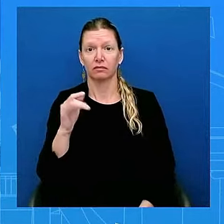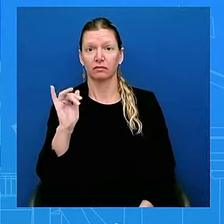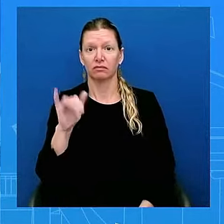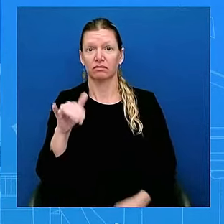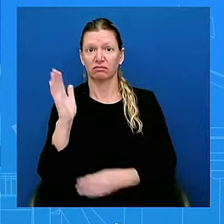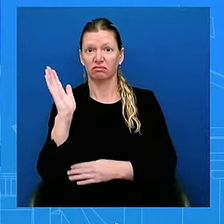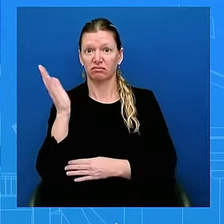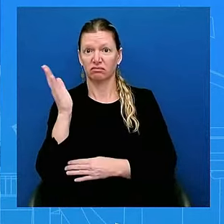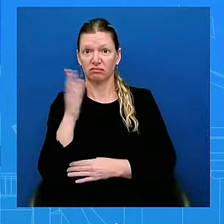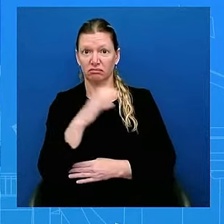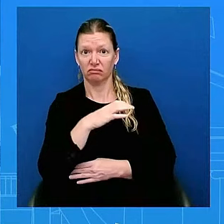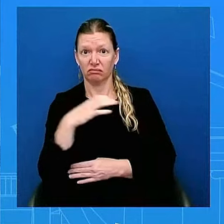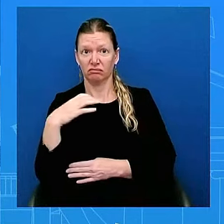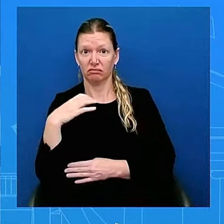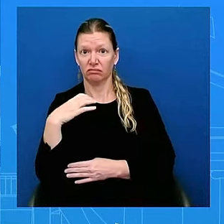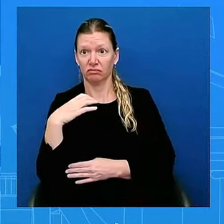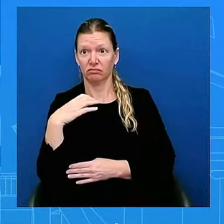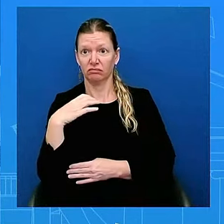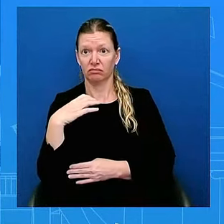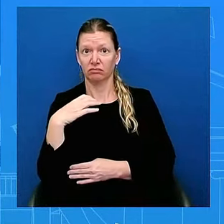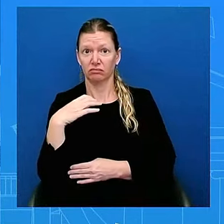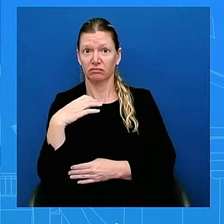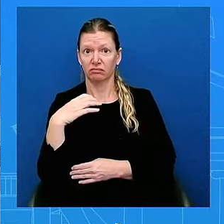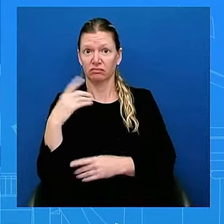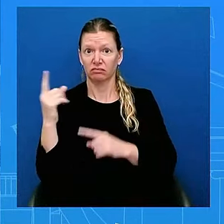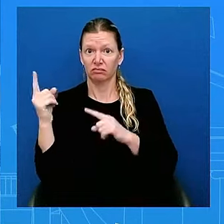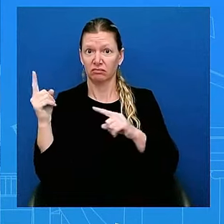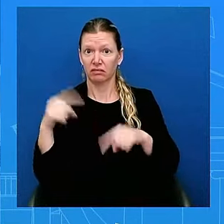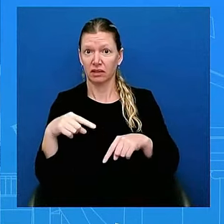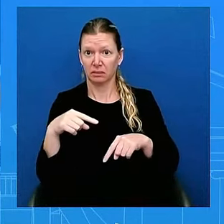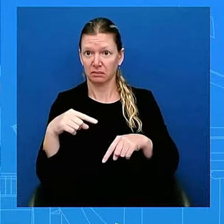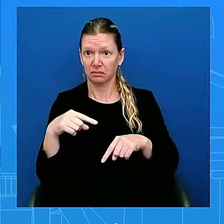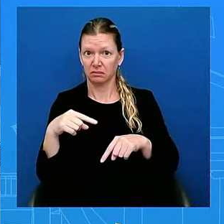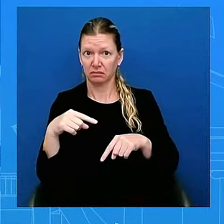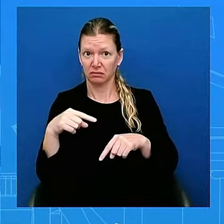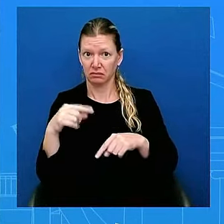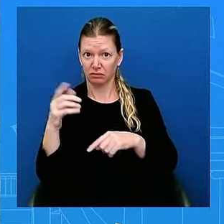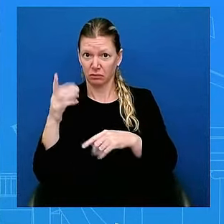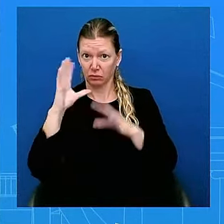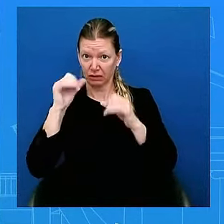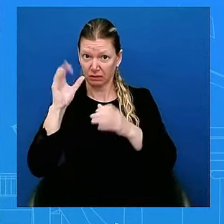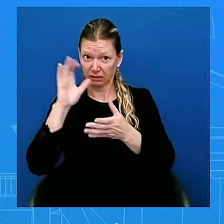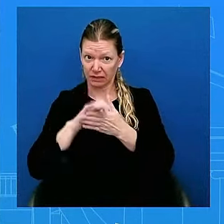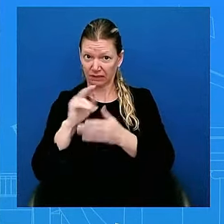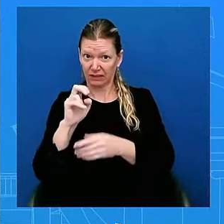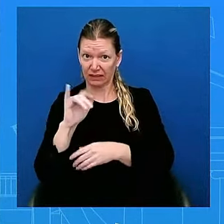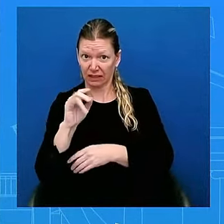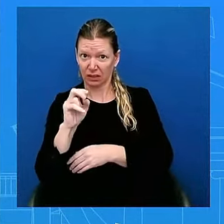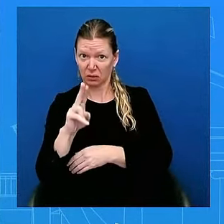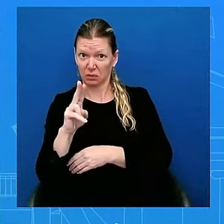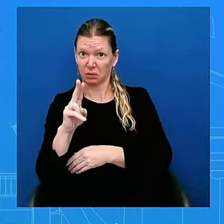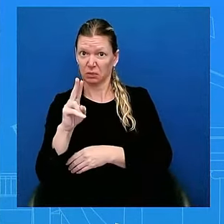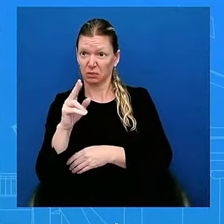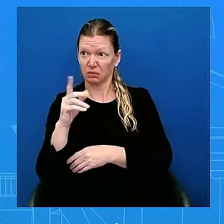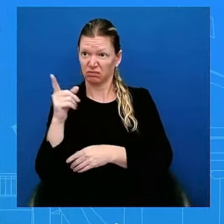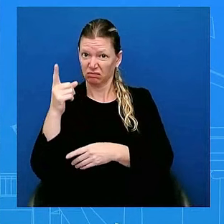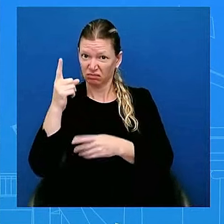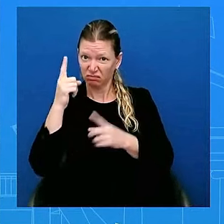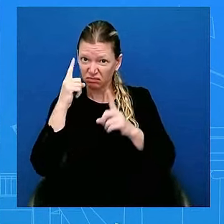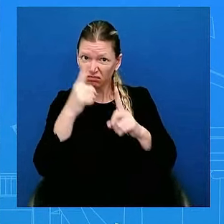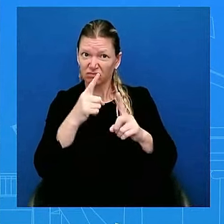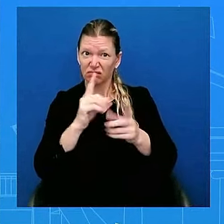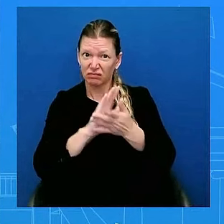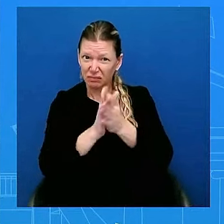really believe that Netanyahu sounds like a man who's likely to go for a peace deal? So let me just say a couple of things. I do want to give a